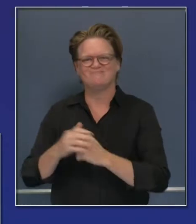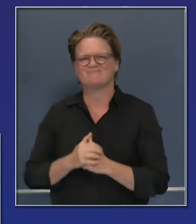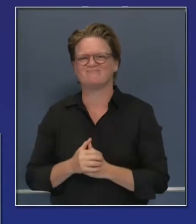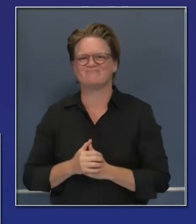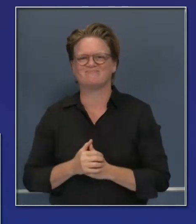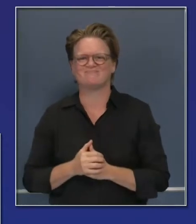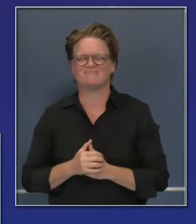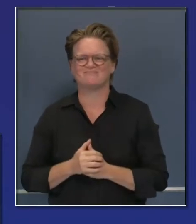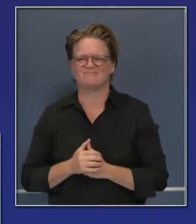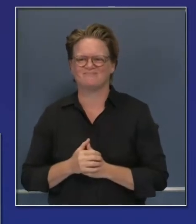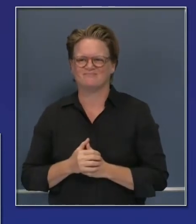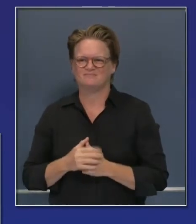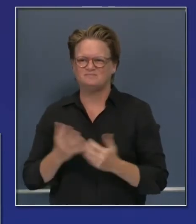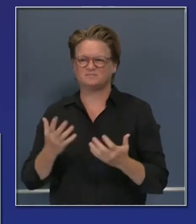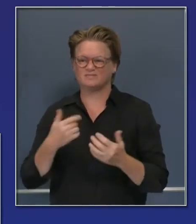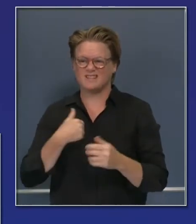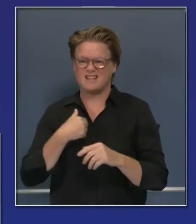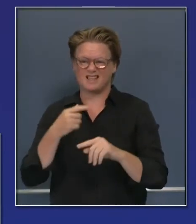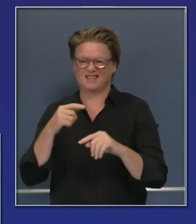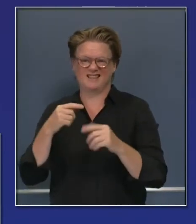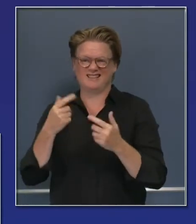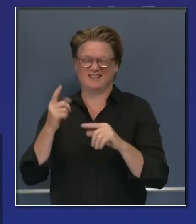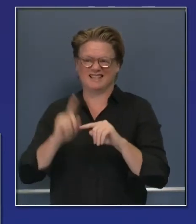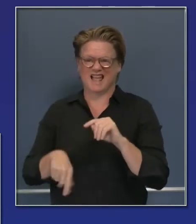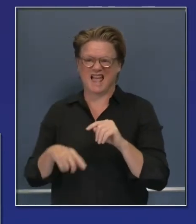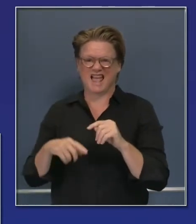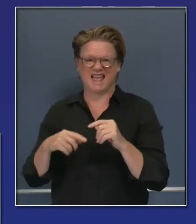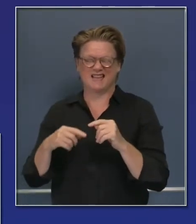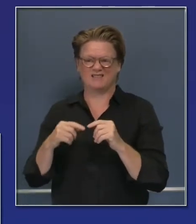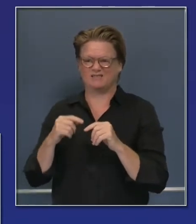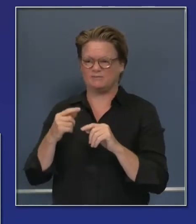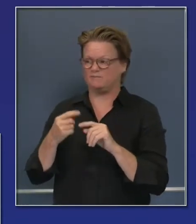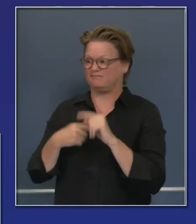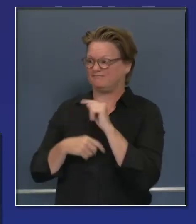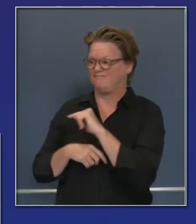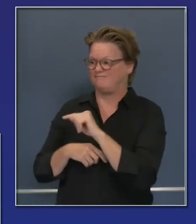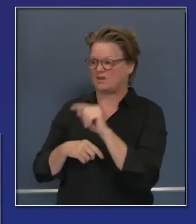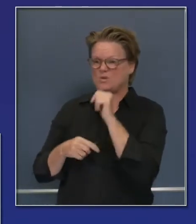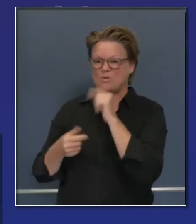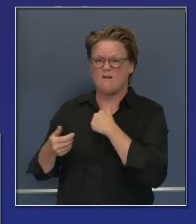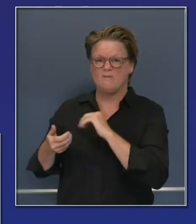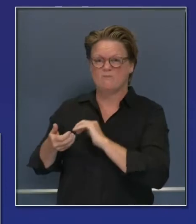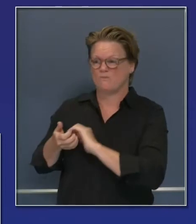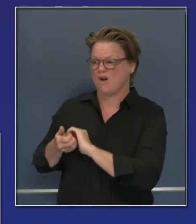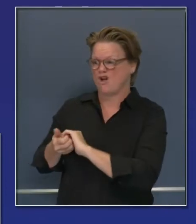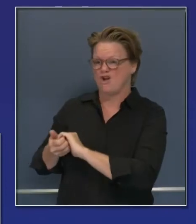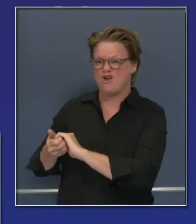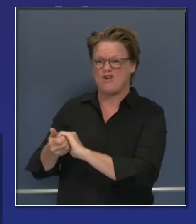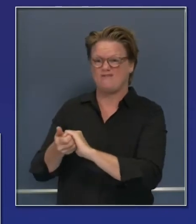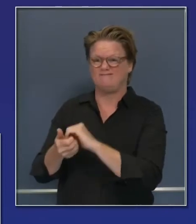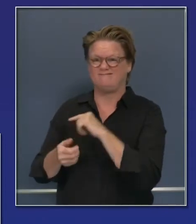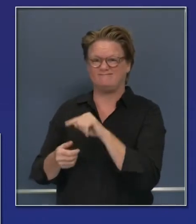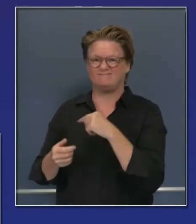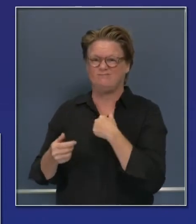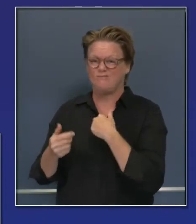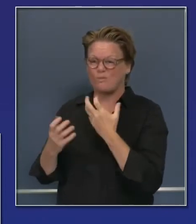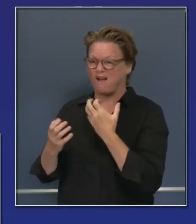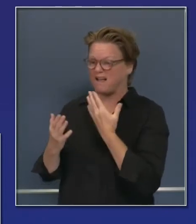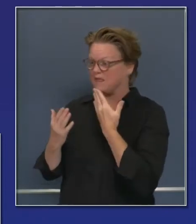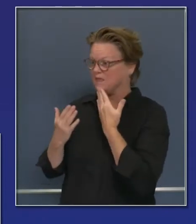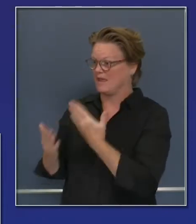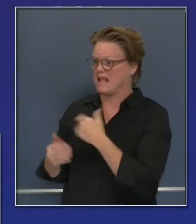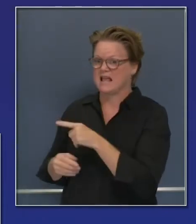partnerships. And I just want to thank, in particular, members of the California legislature, their leadership in the Senate,